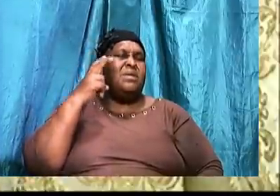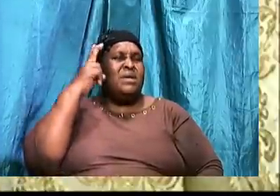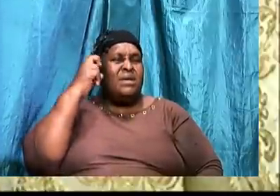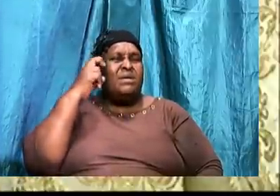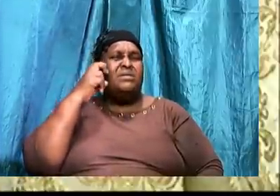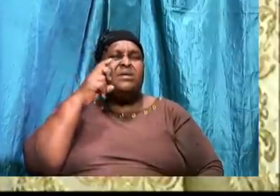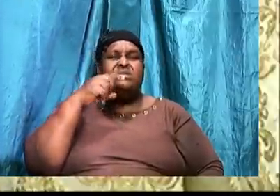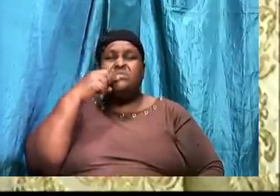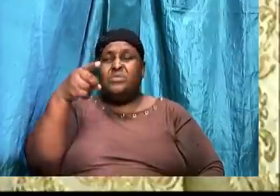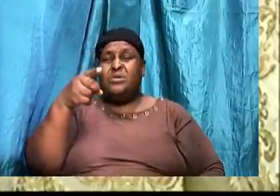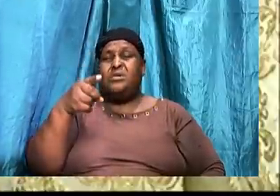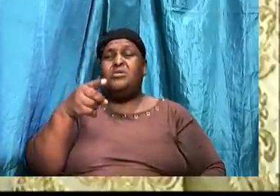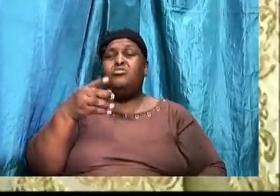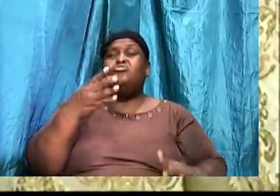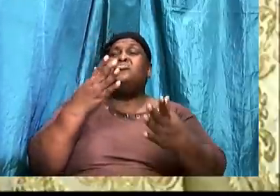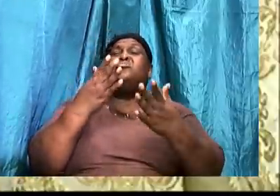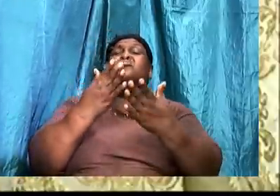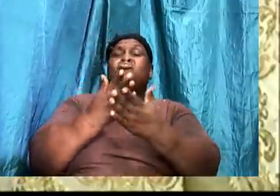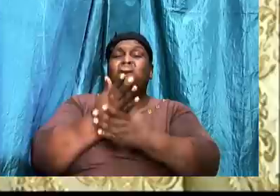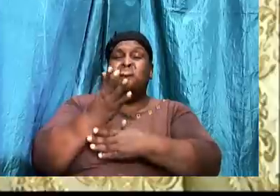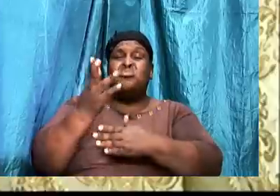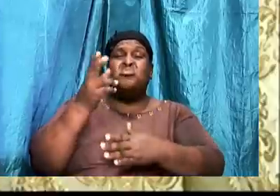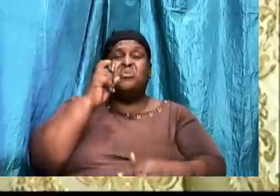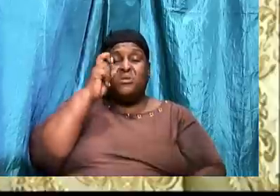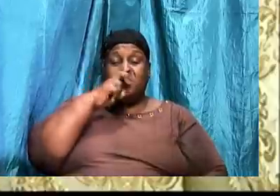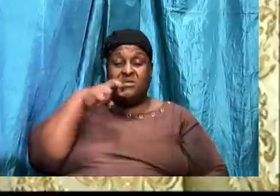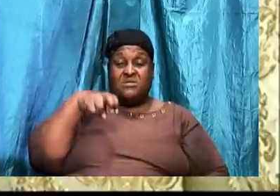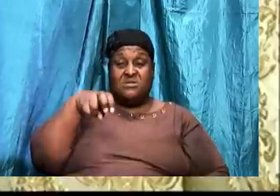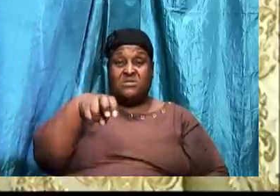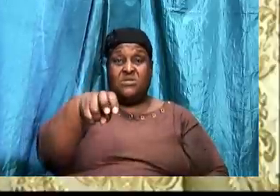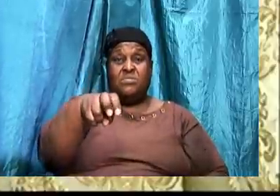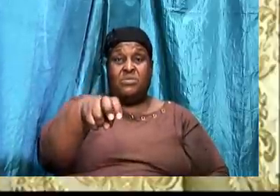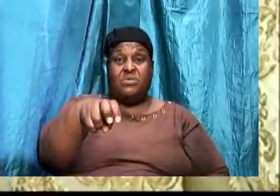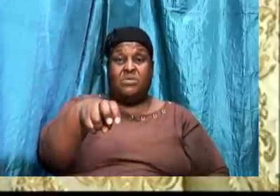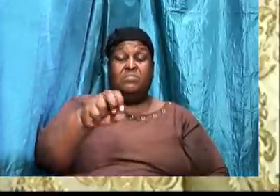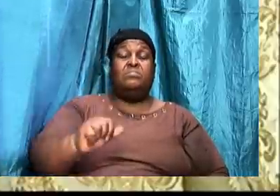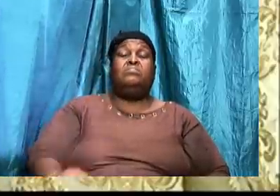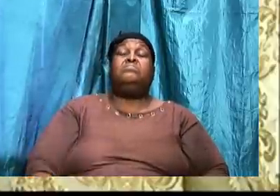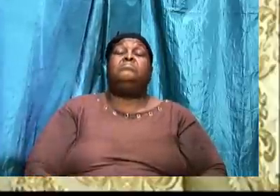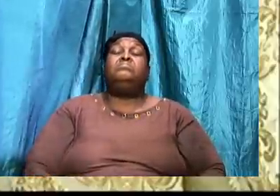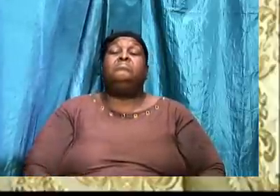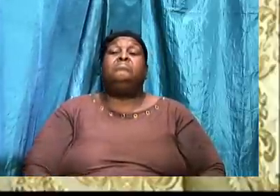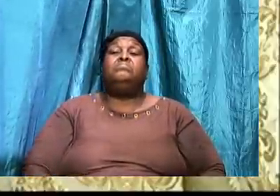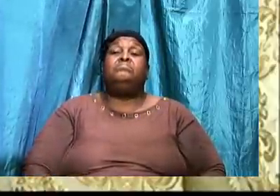the serpent. Is found in Genesis chapter 3 verses 1.